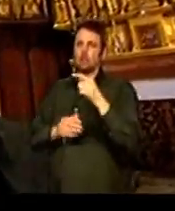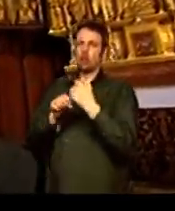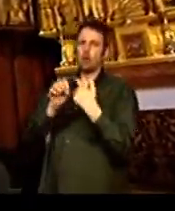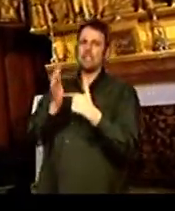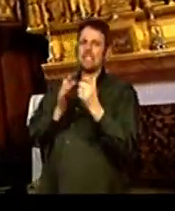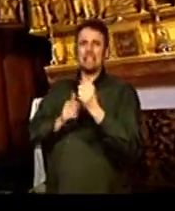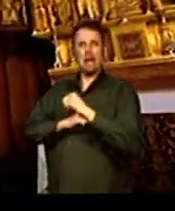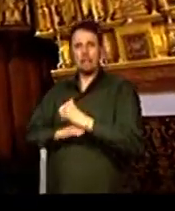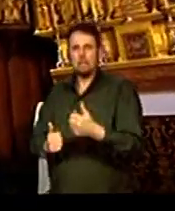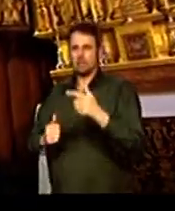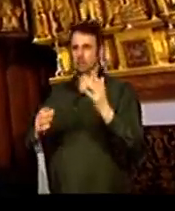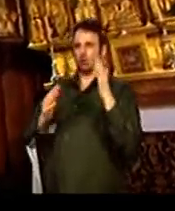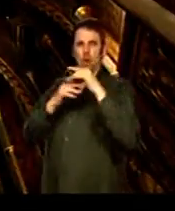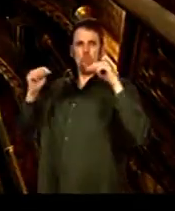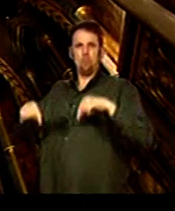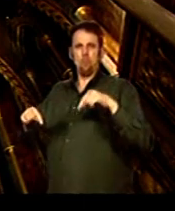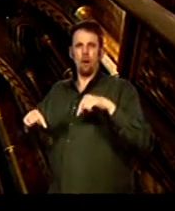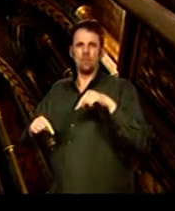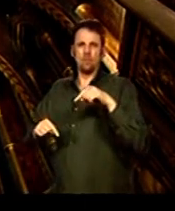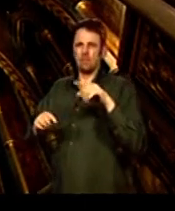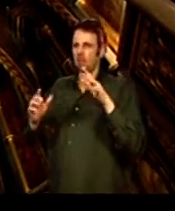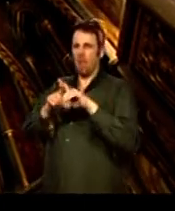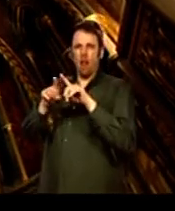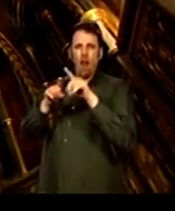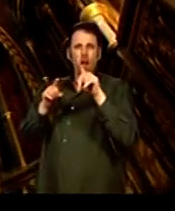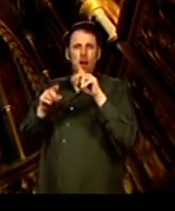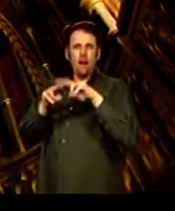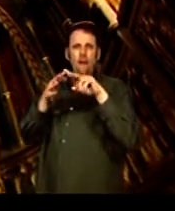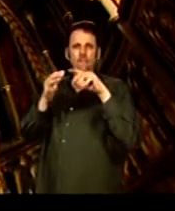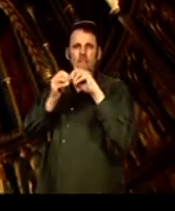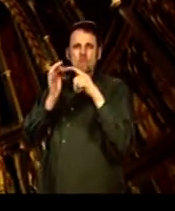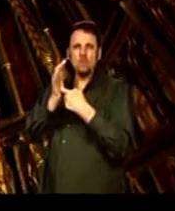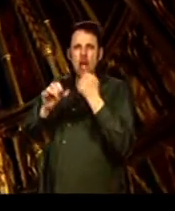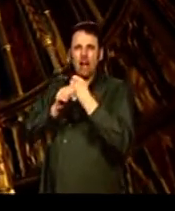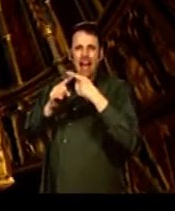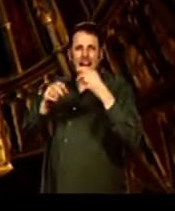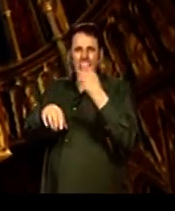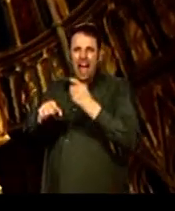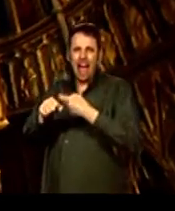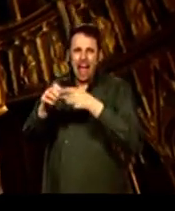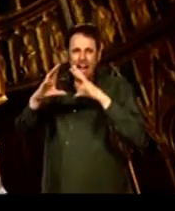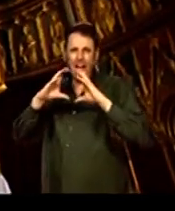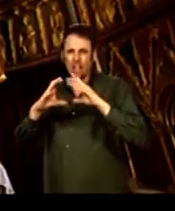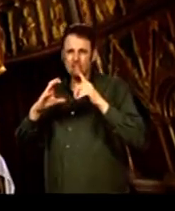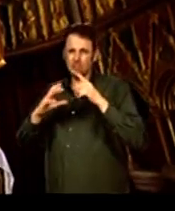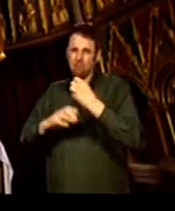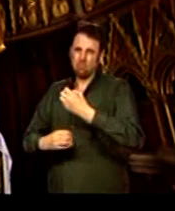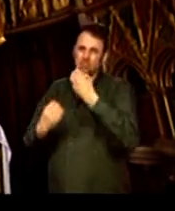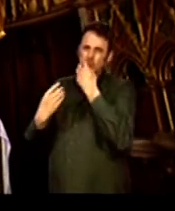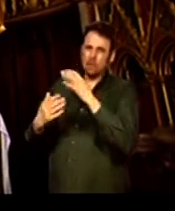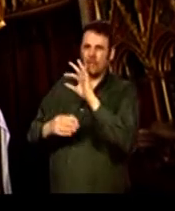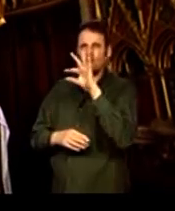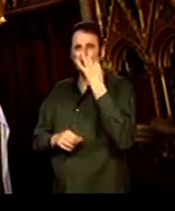It's almost over the top. Stepping in here is like getting into a Fabergé egg. It's modelled on the most beautiful